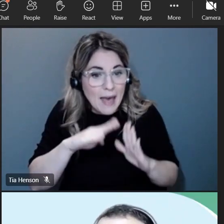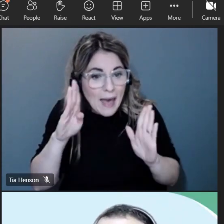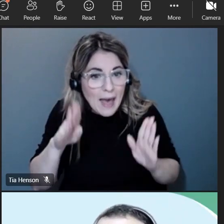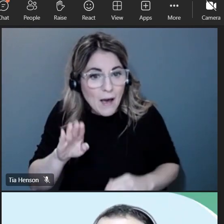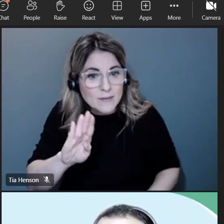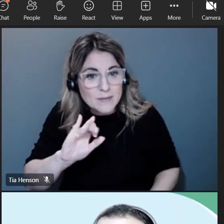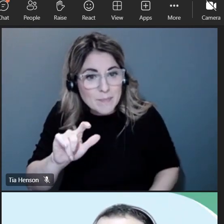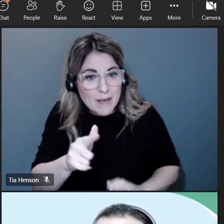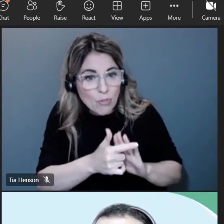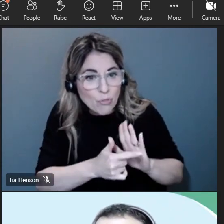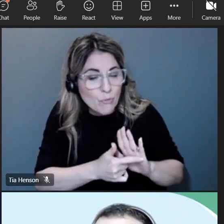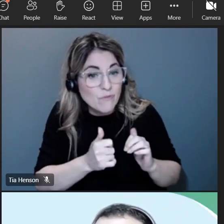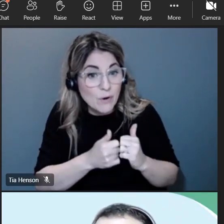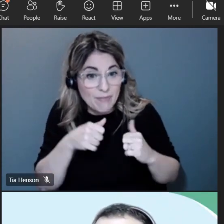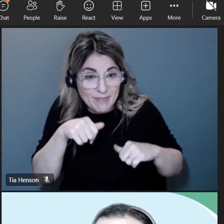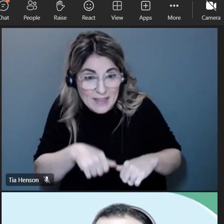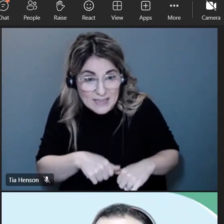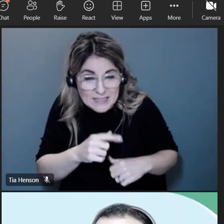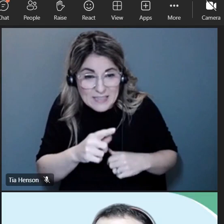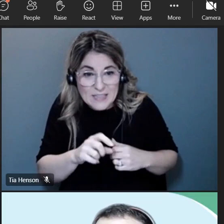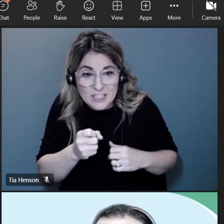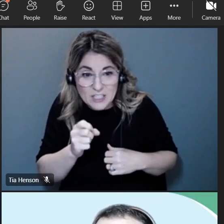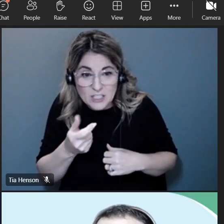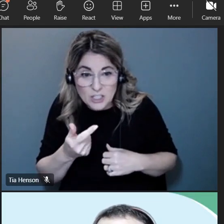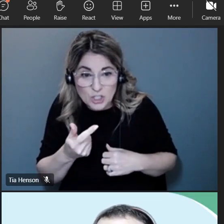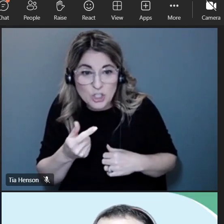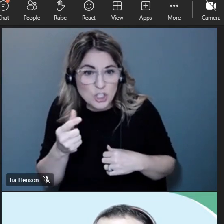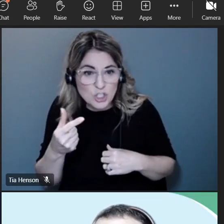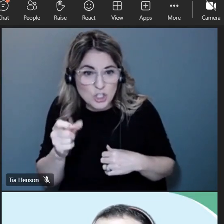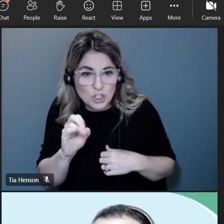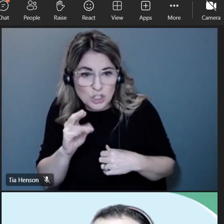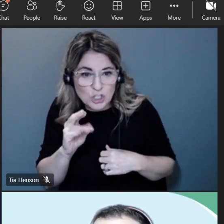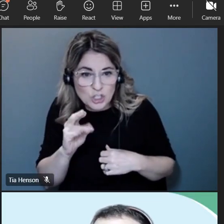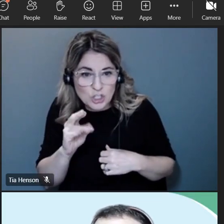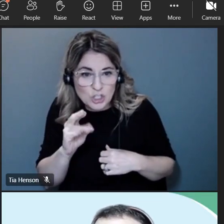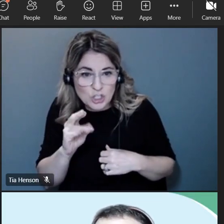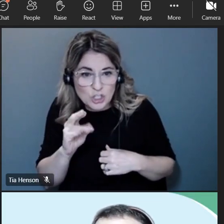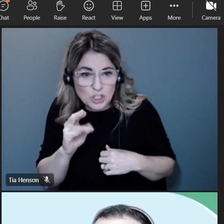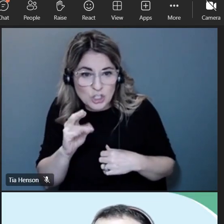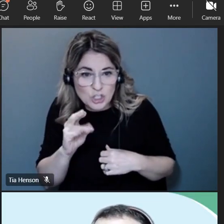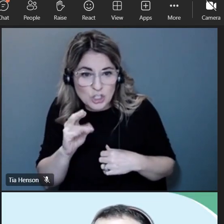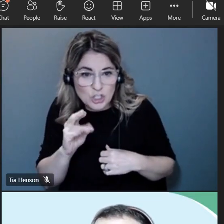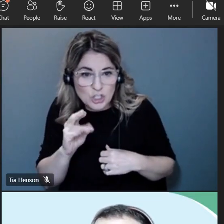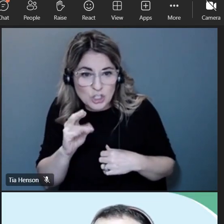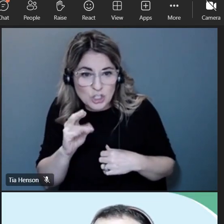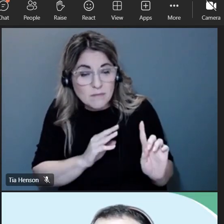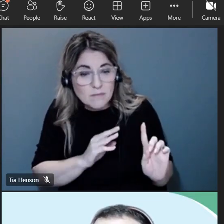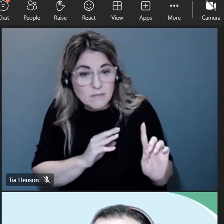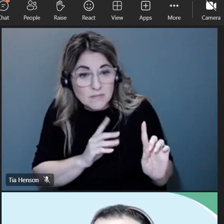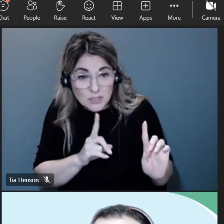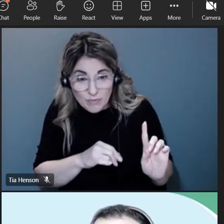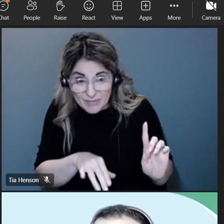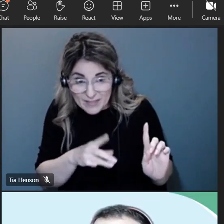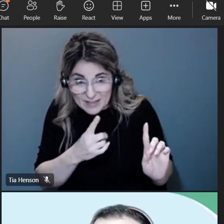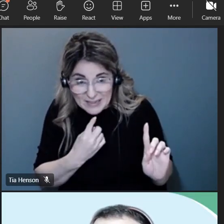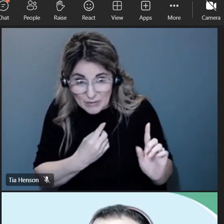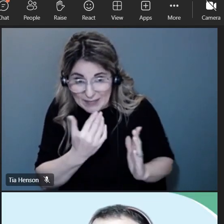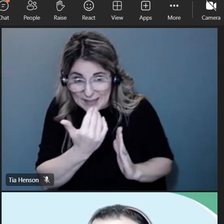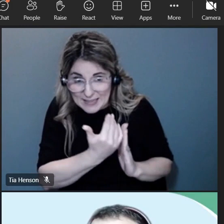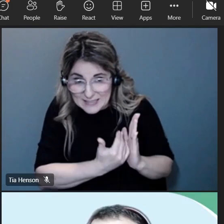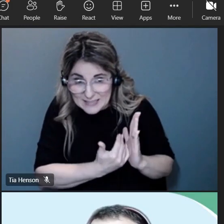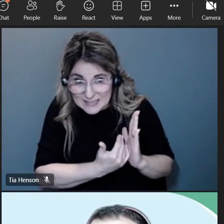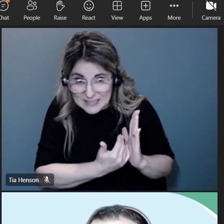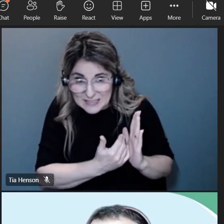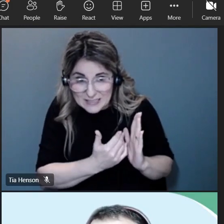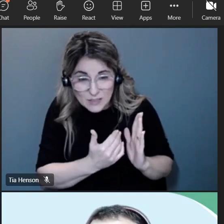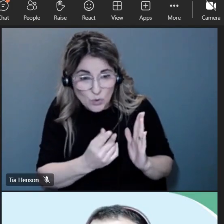uh this general assembly that may or may not impact them in their schools so i don't know i don't really have a list of bills i didn't know if you wanted